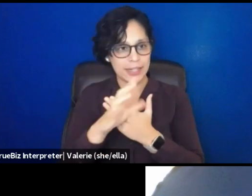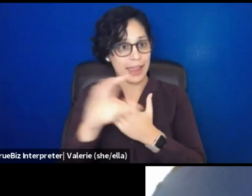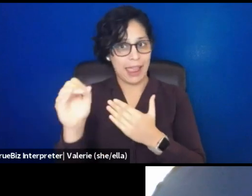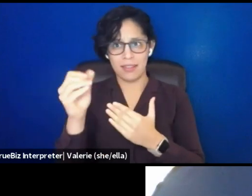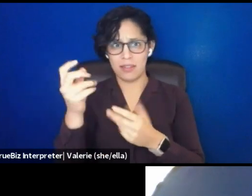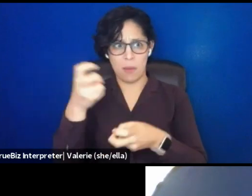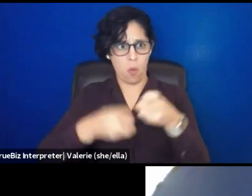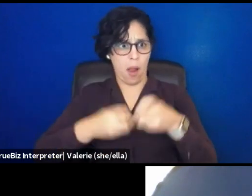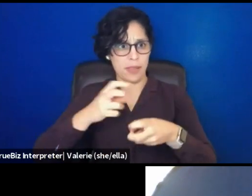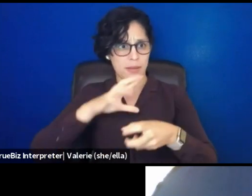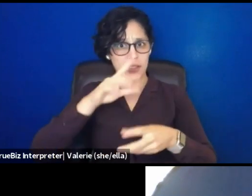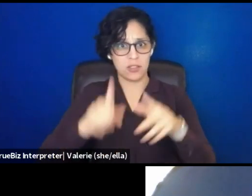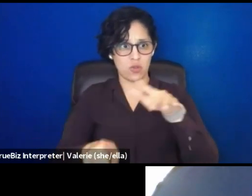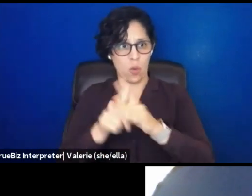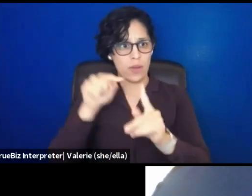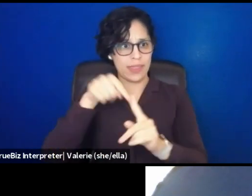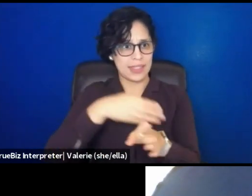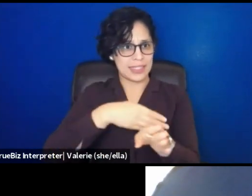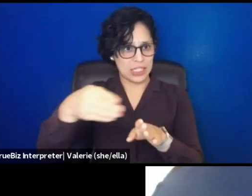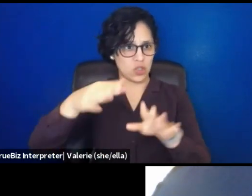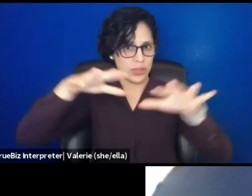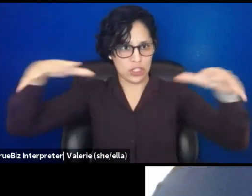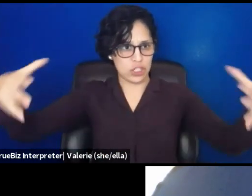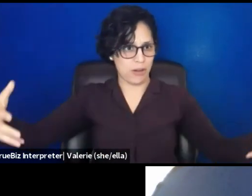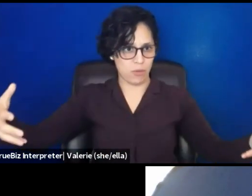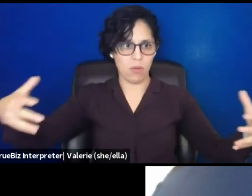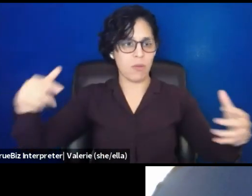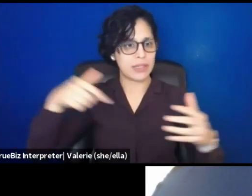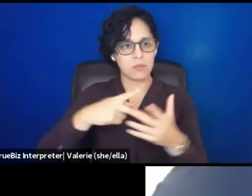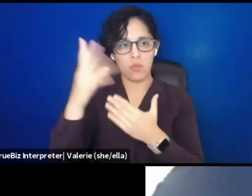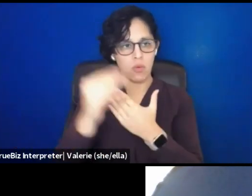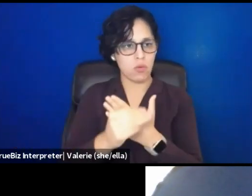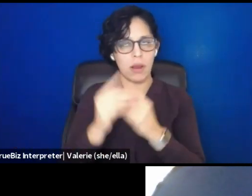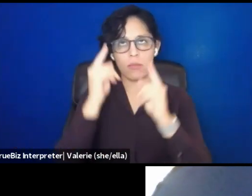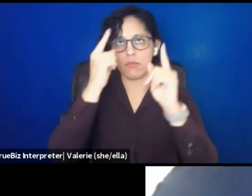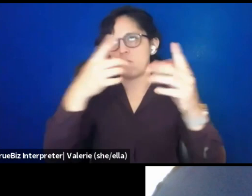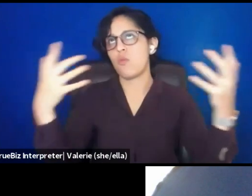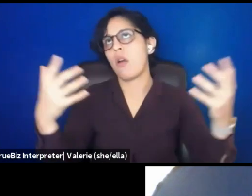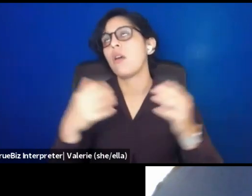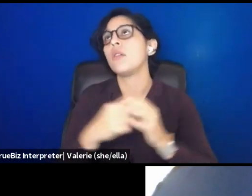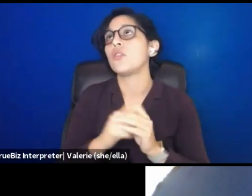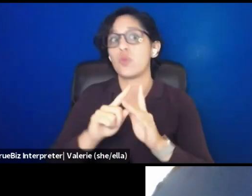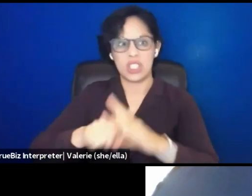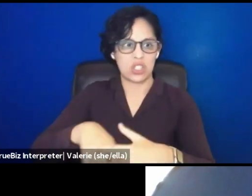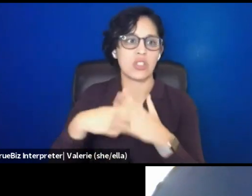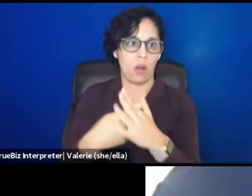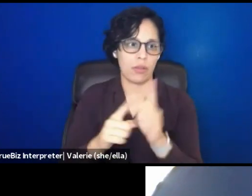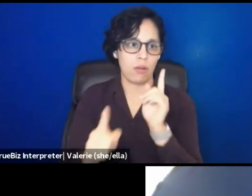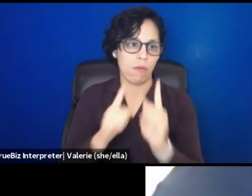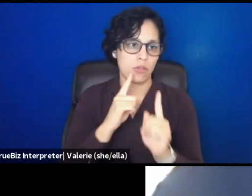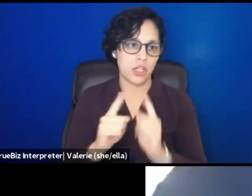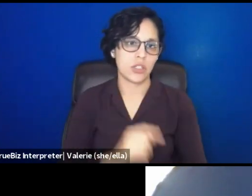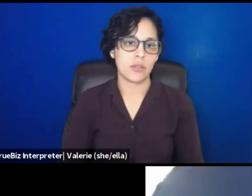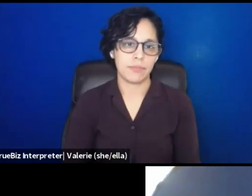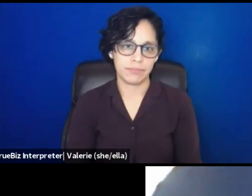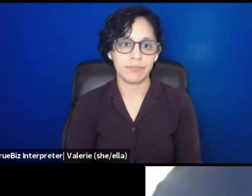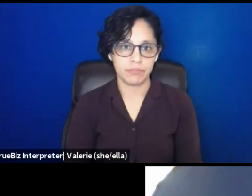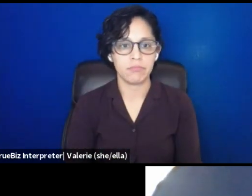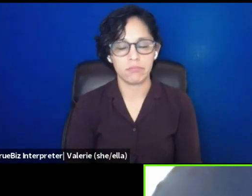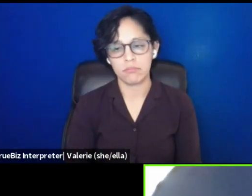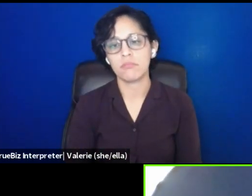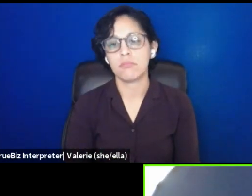industry as a whole. I think really this, this part of this program was to start the conversation and that helped you.